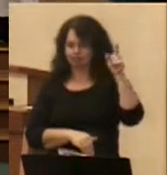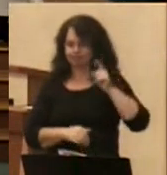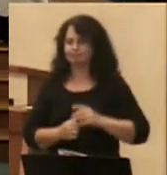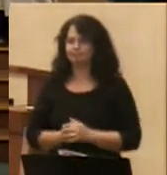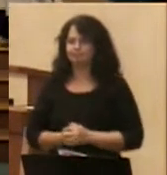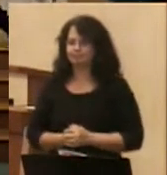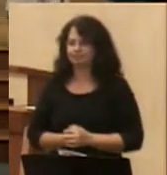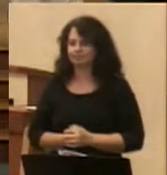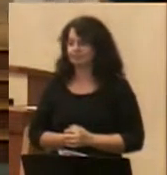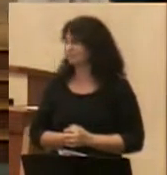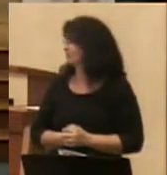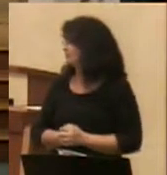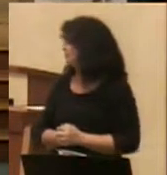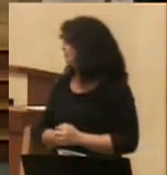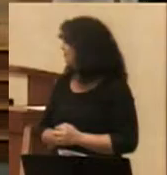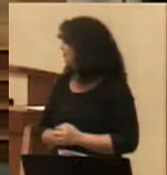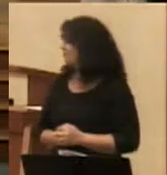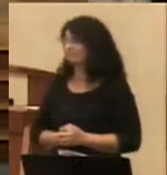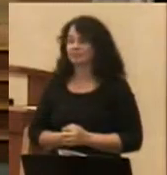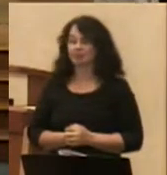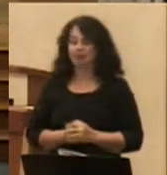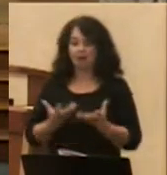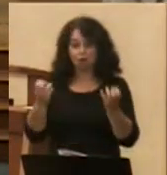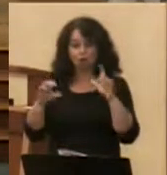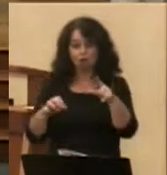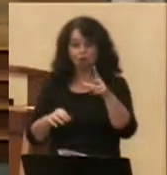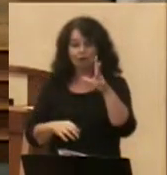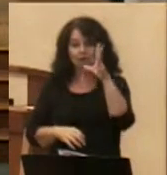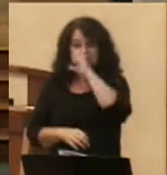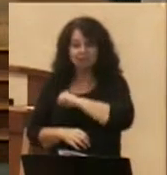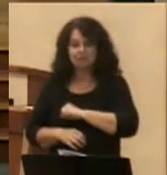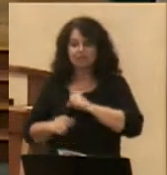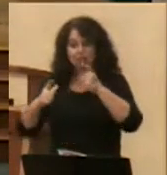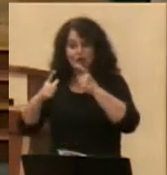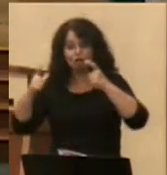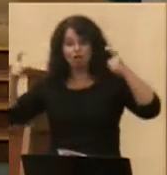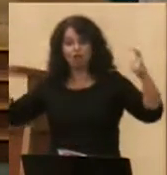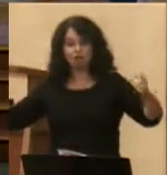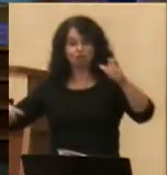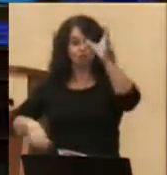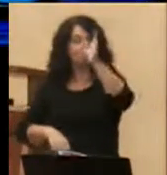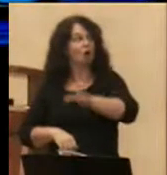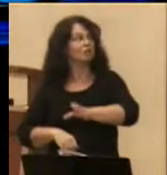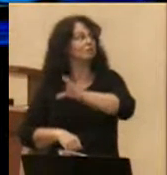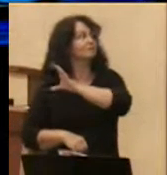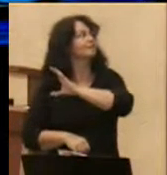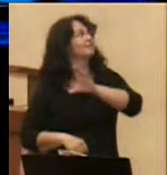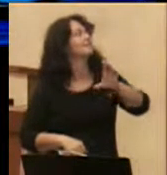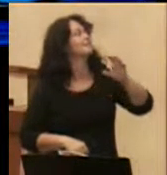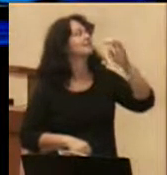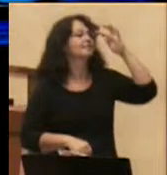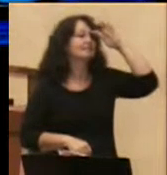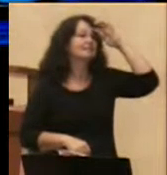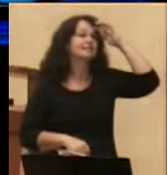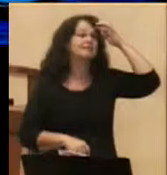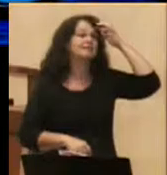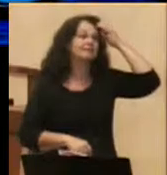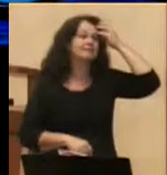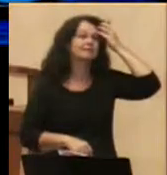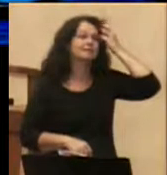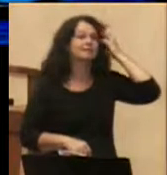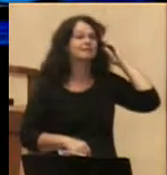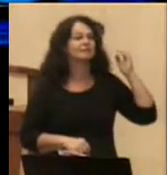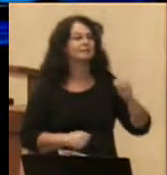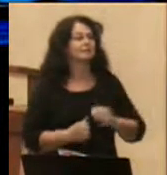I would not want you to miss the biggest cross of all, however, and that is the